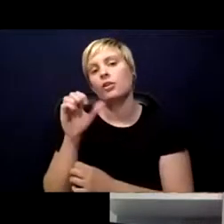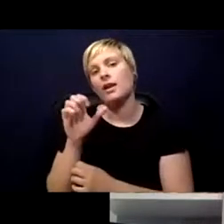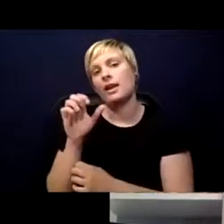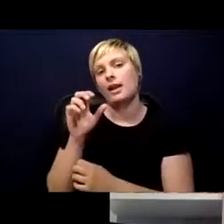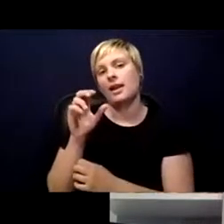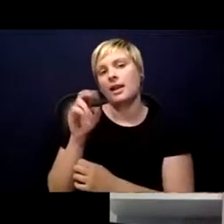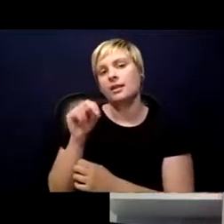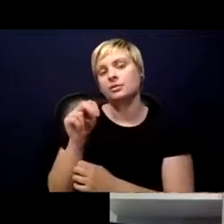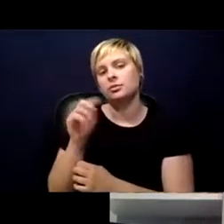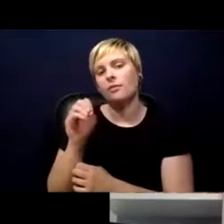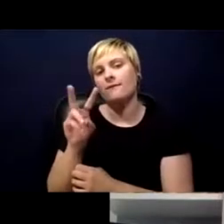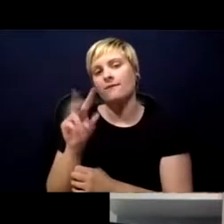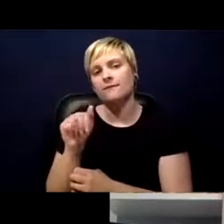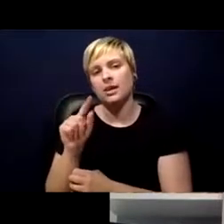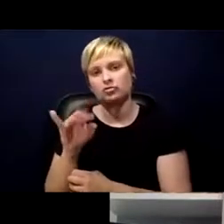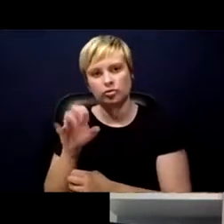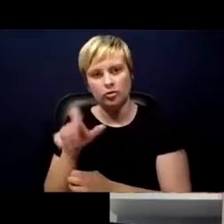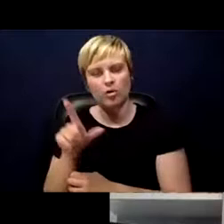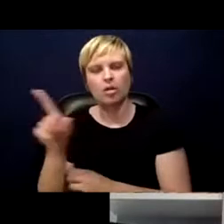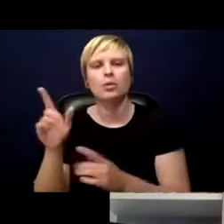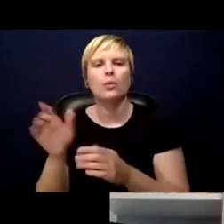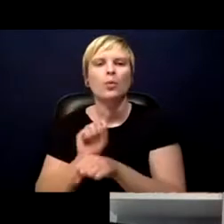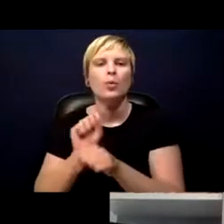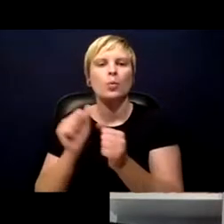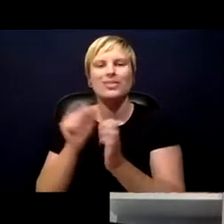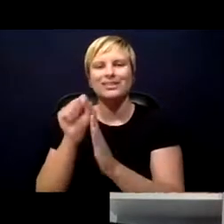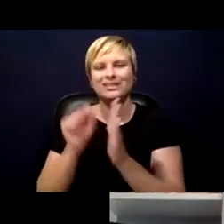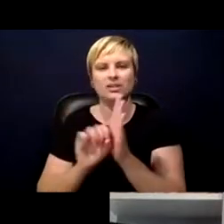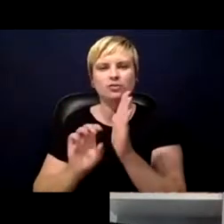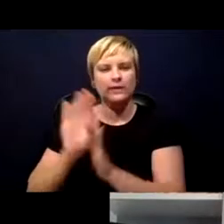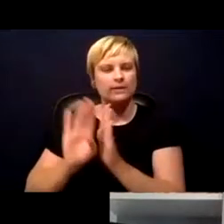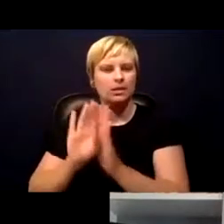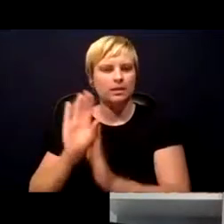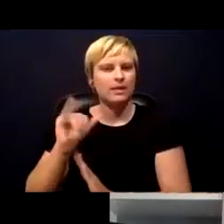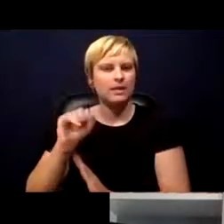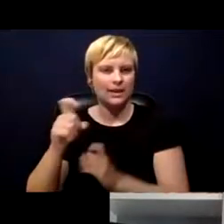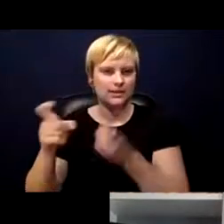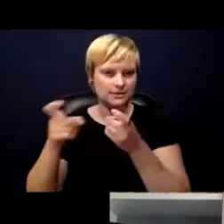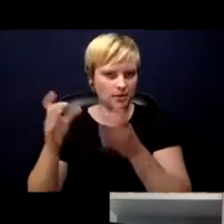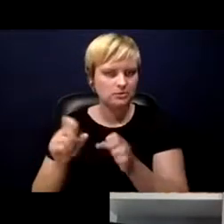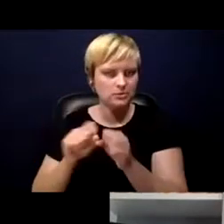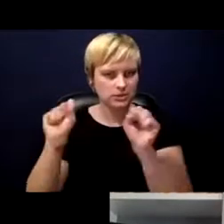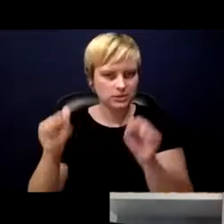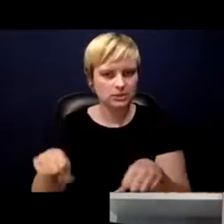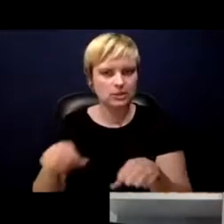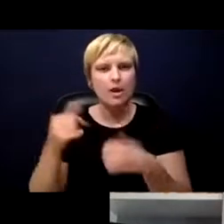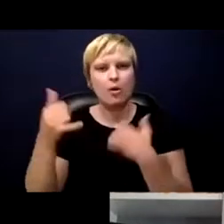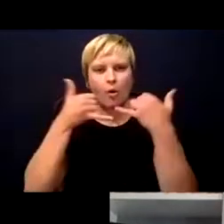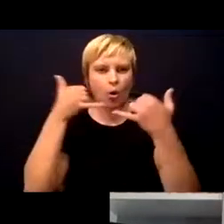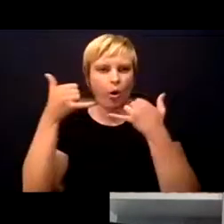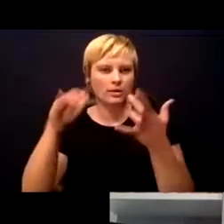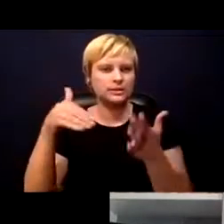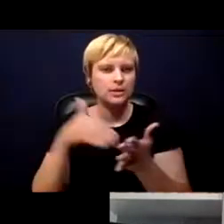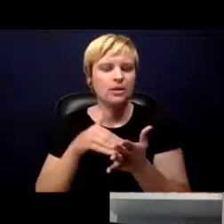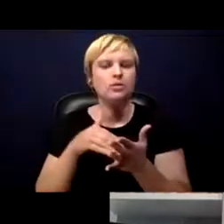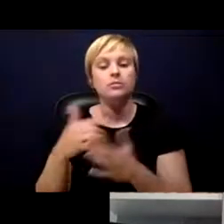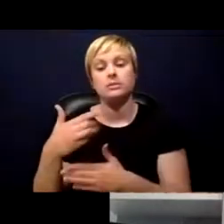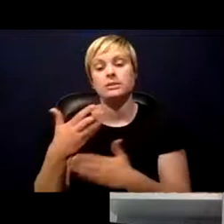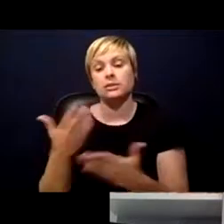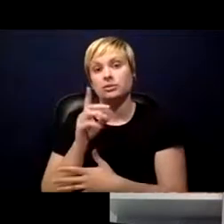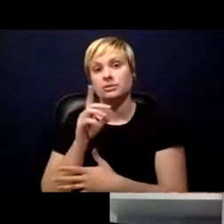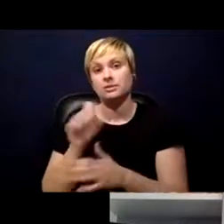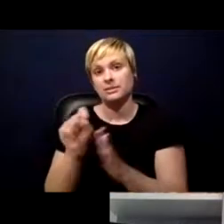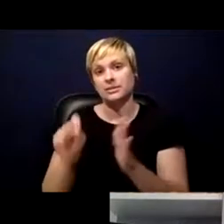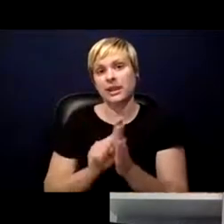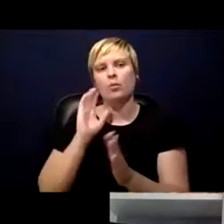the state to develop the case management system and the call center capabilities which we and the state and other staff will use to manage all